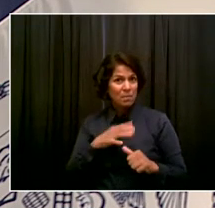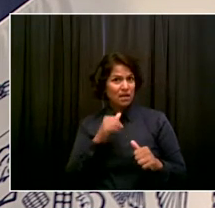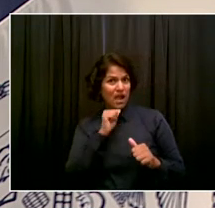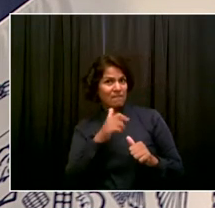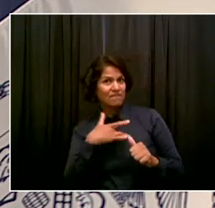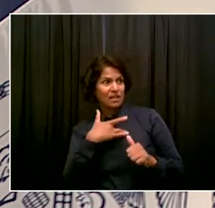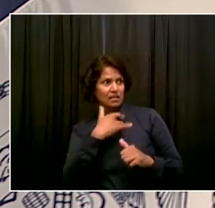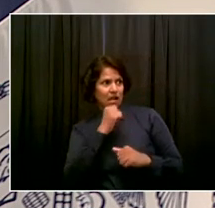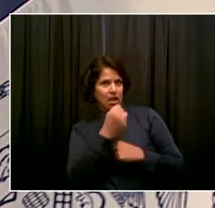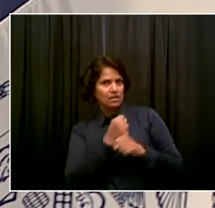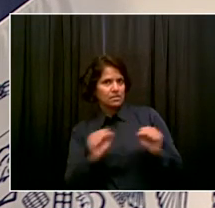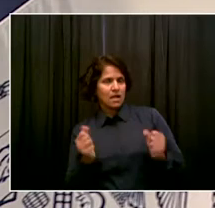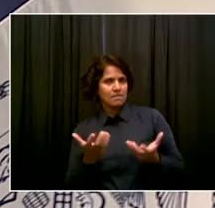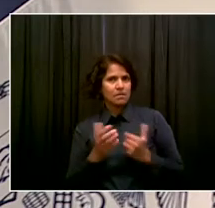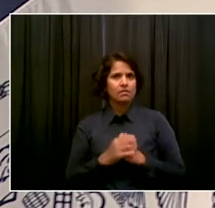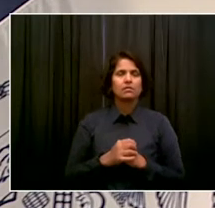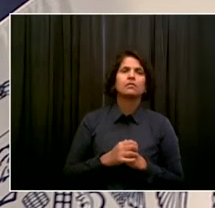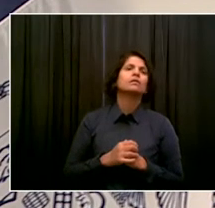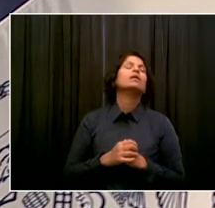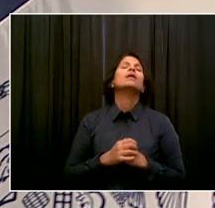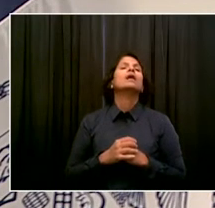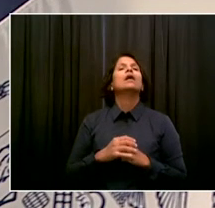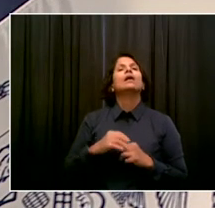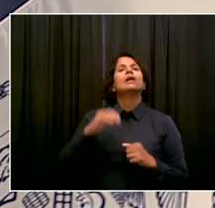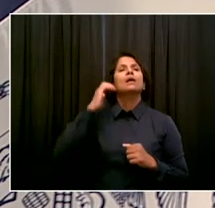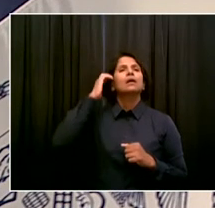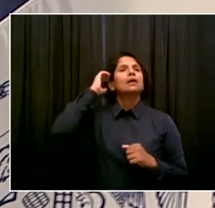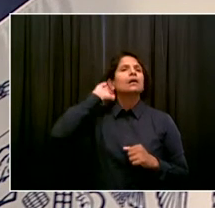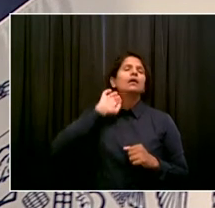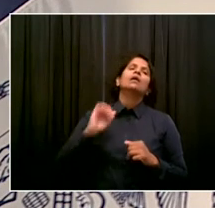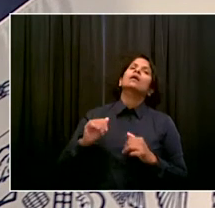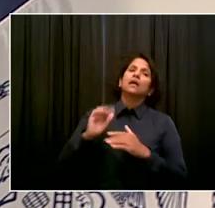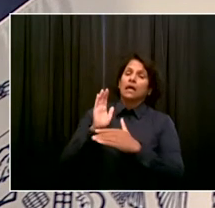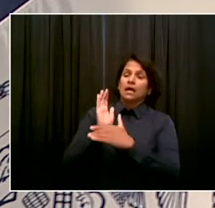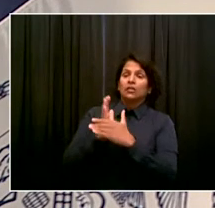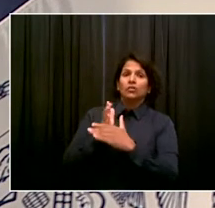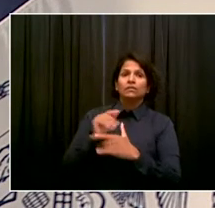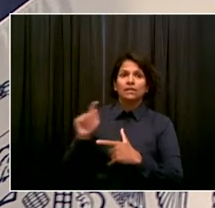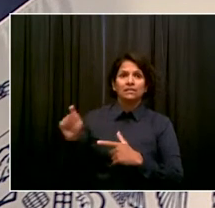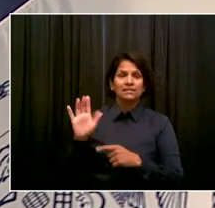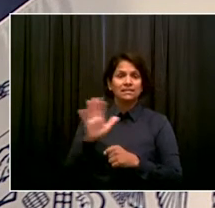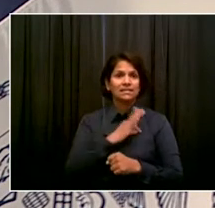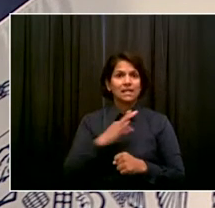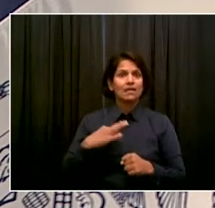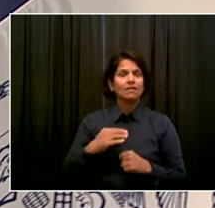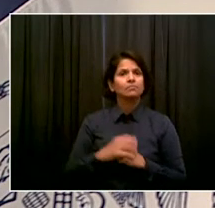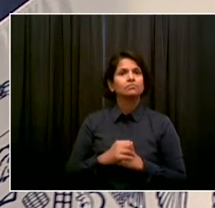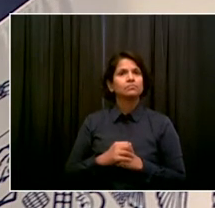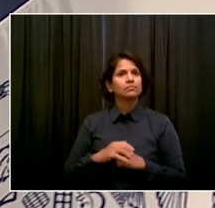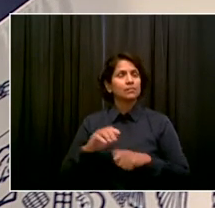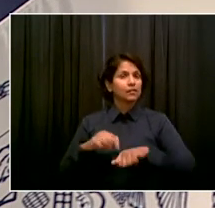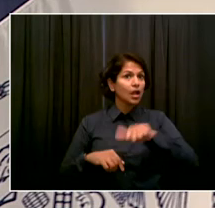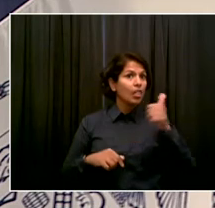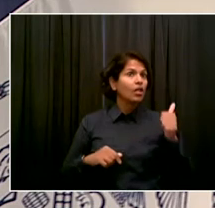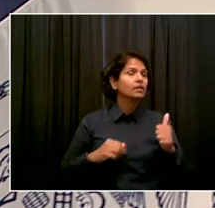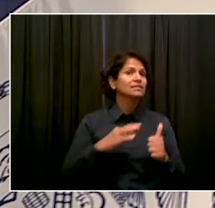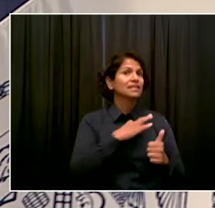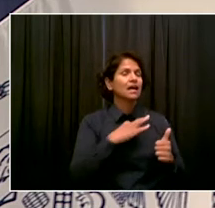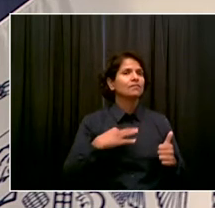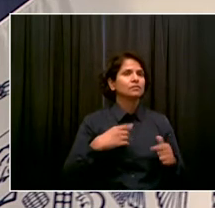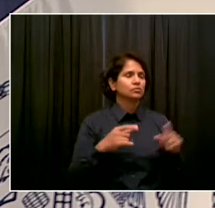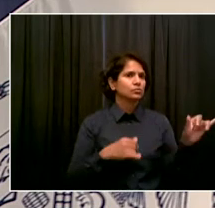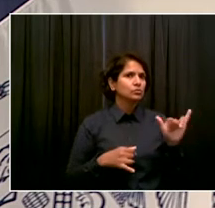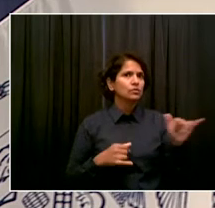members of his own staff, but also extended to other state employees, including a state trooper on his protective detail and members of the public. It goes on to